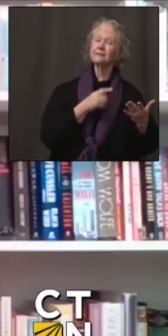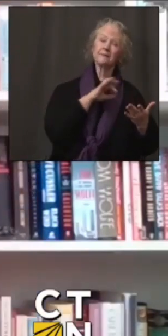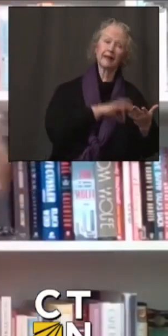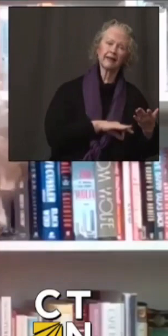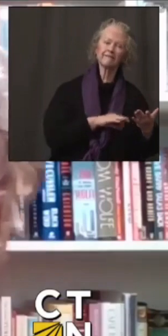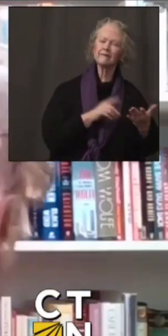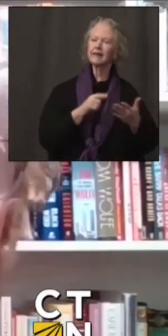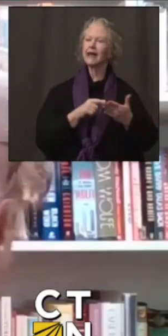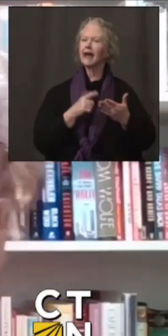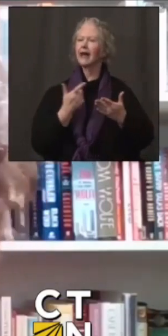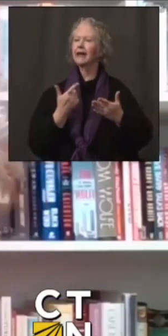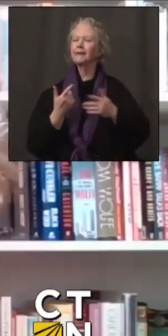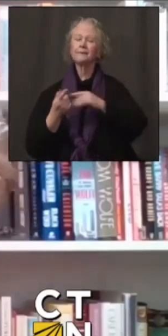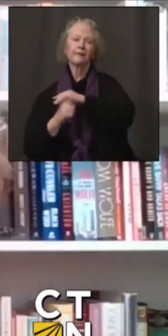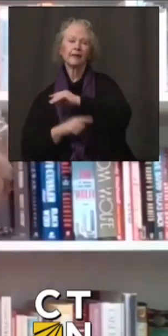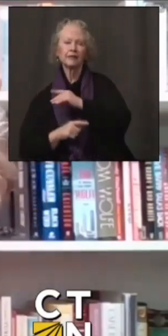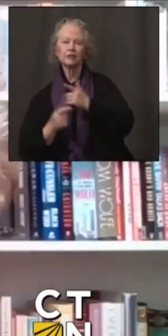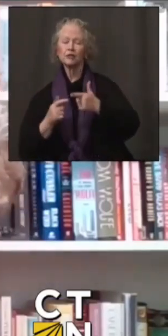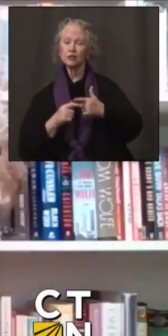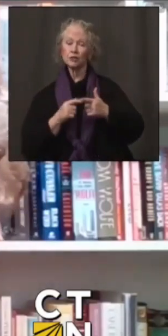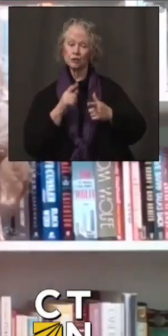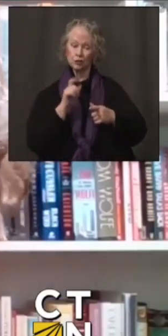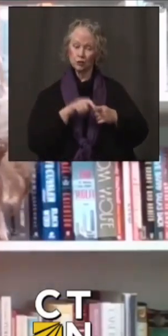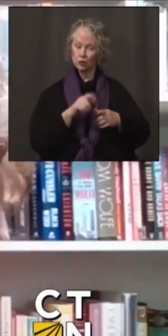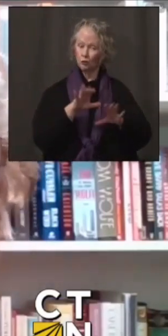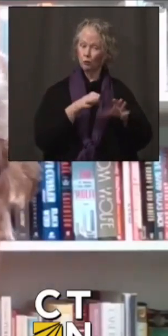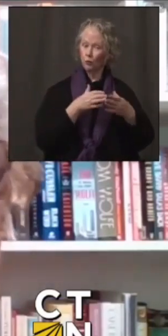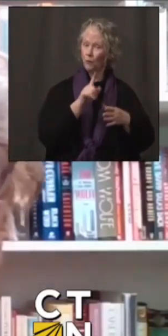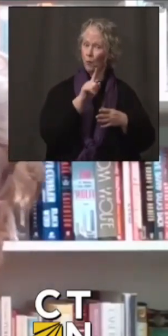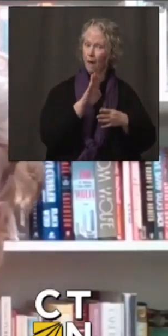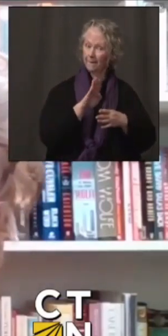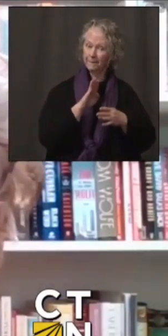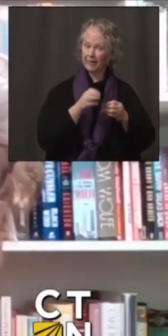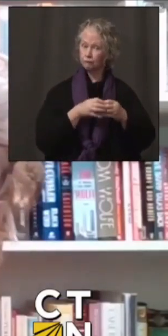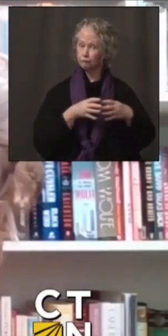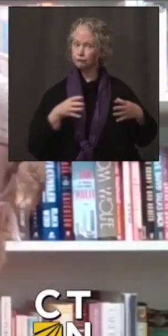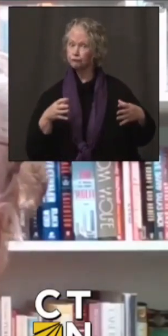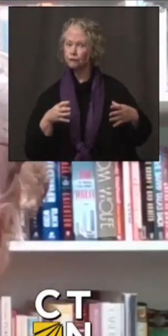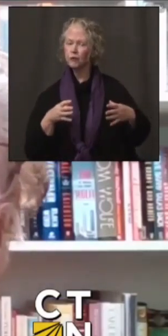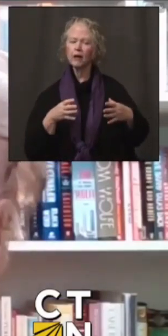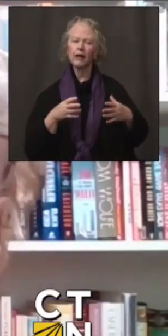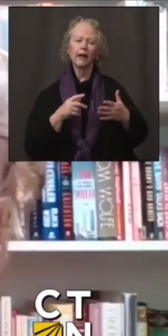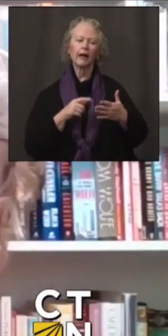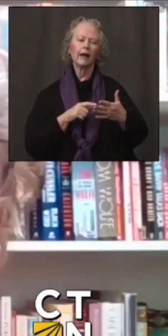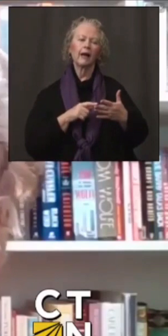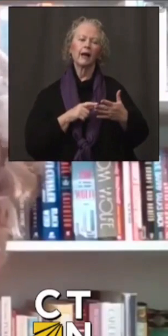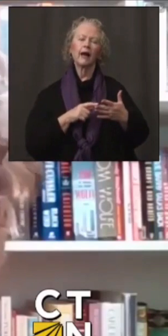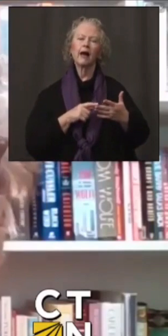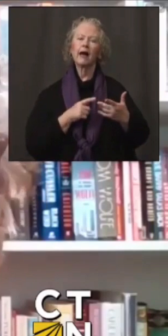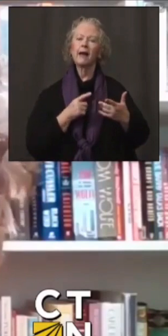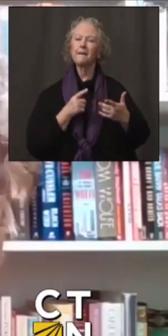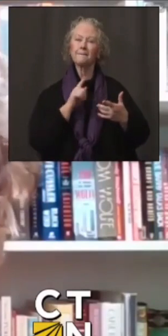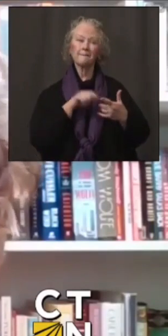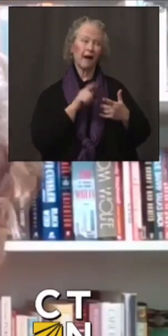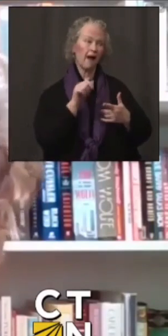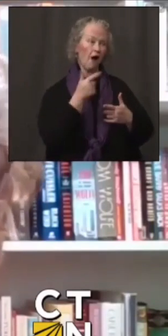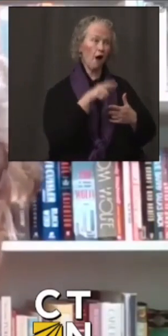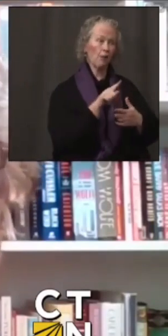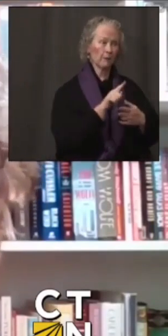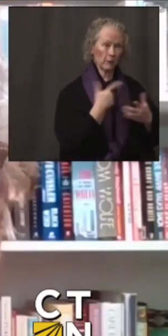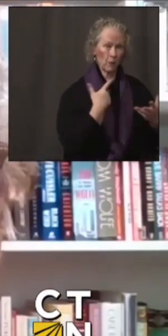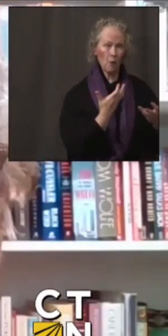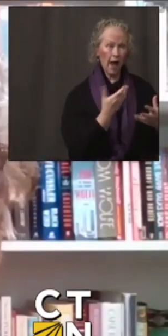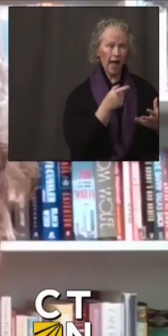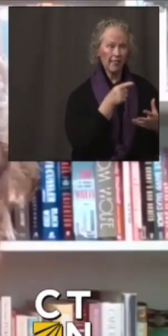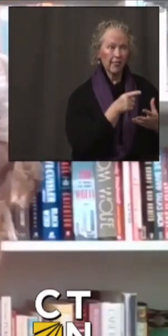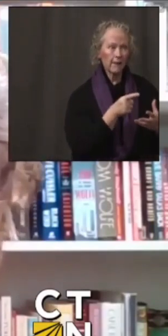Group 1B much further and delaying the vaccination for those people that they've already confirmed they want to see in Group